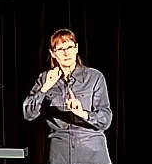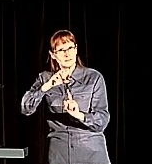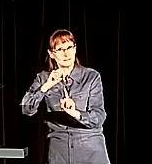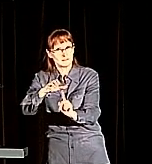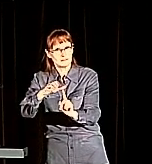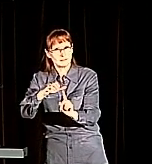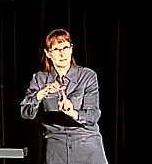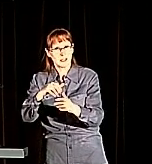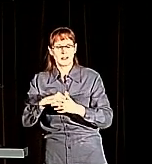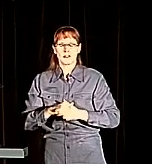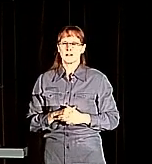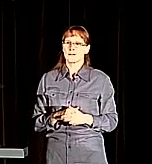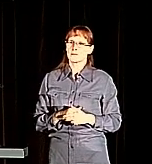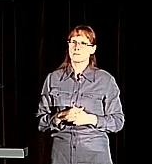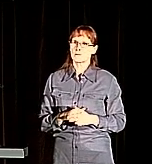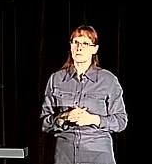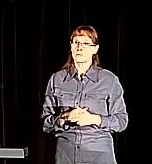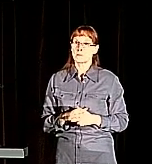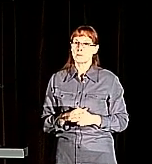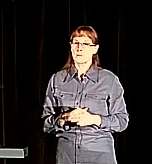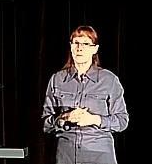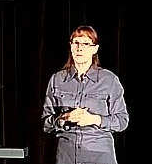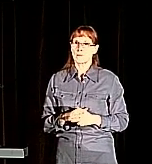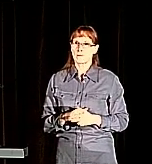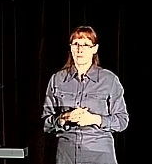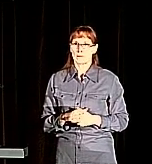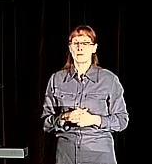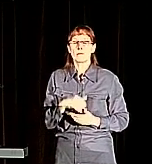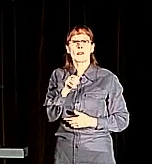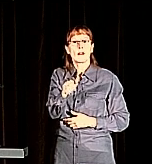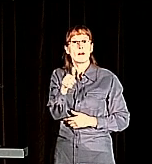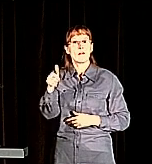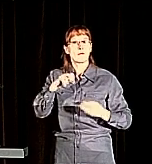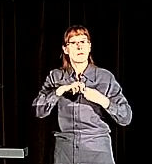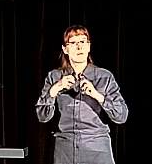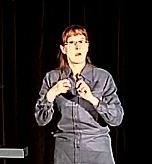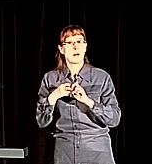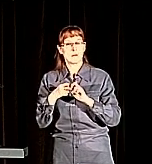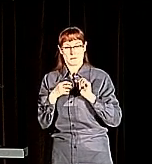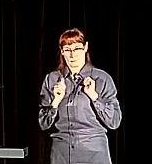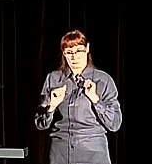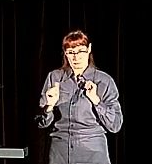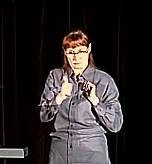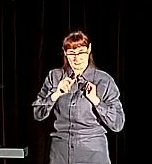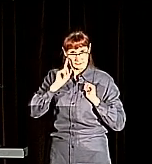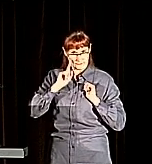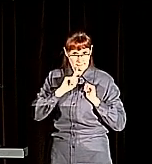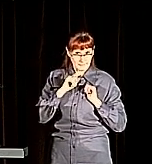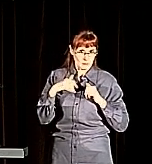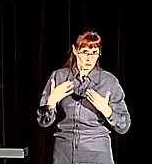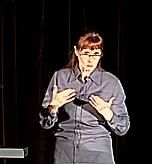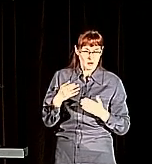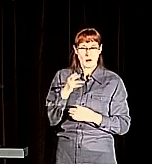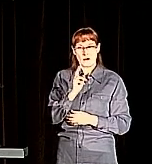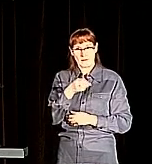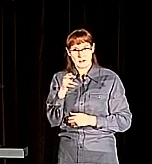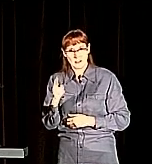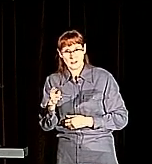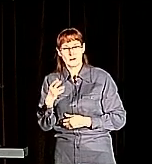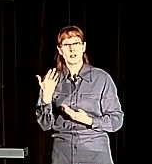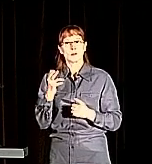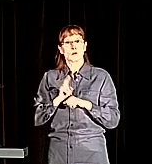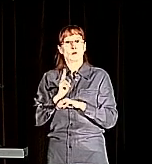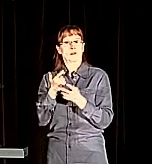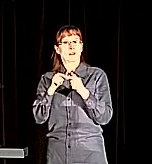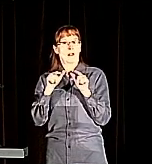The biggest problem, especially for deaf and hard of hearing people who rely on sign languages as their language modality